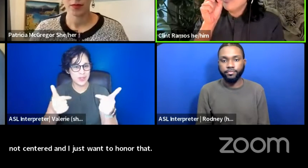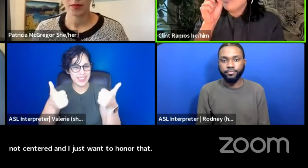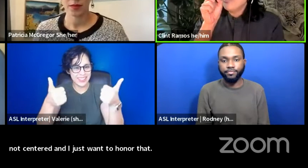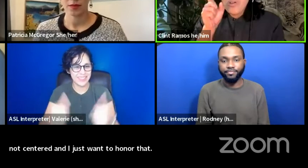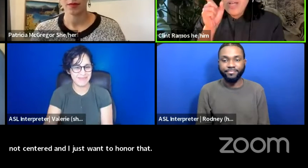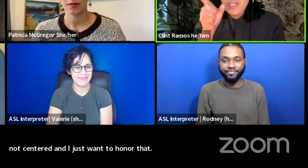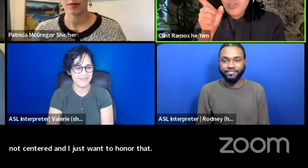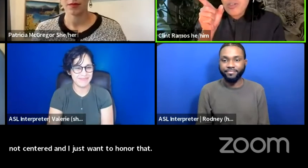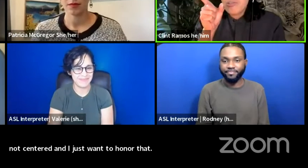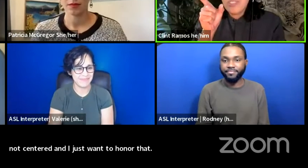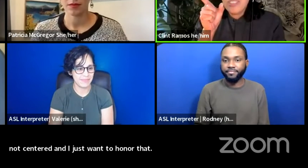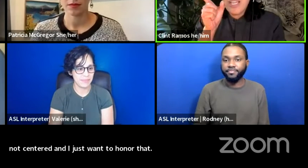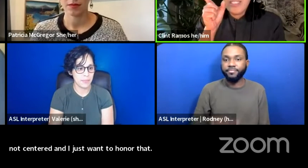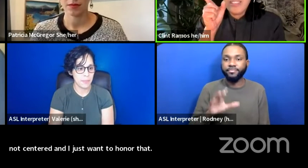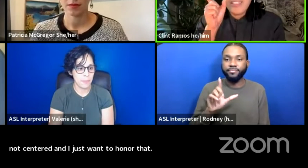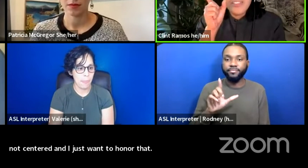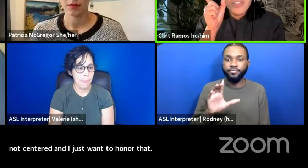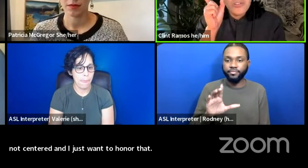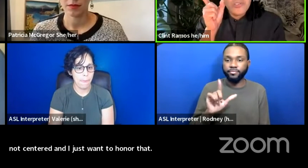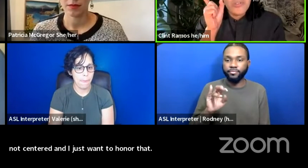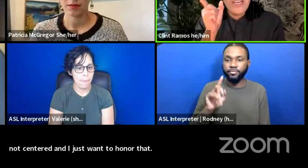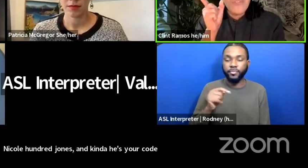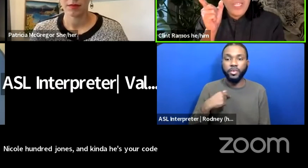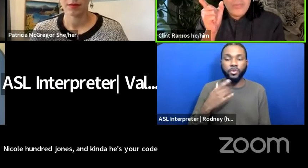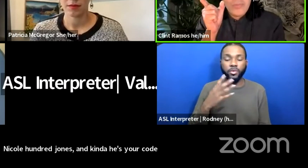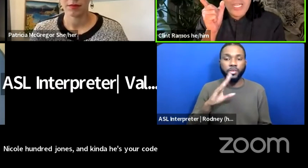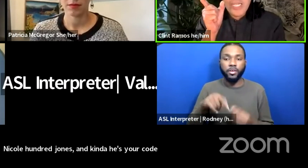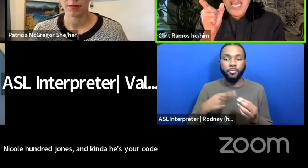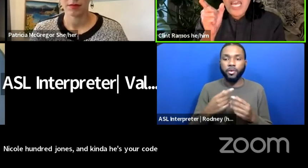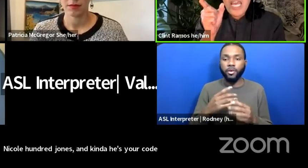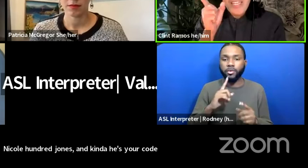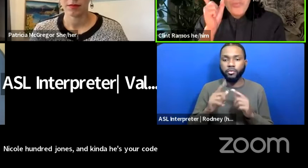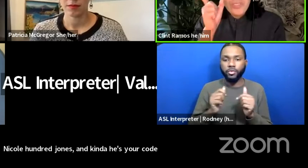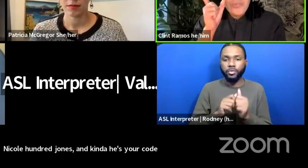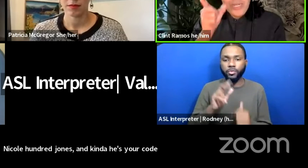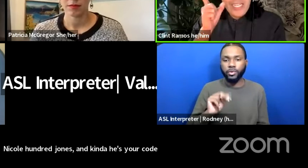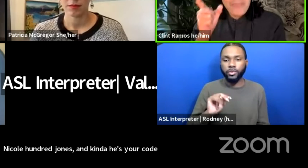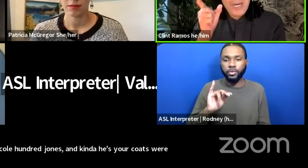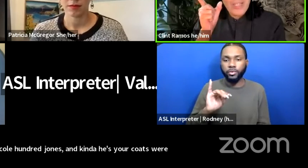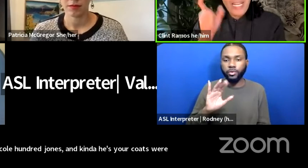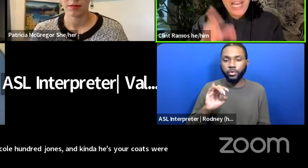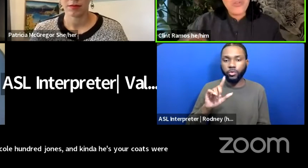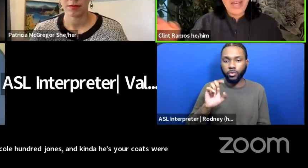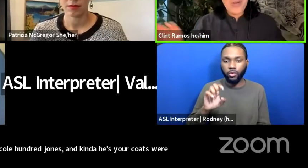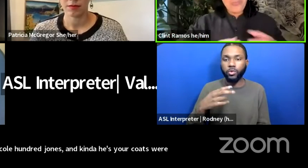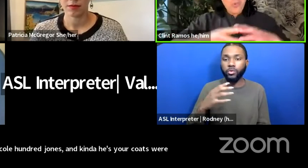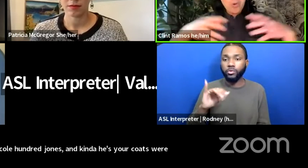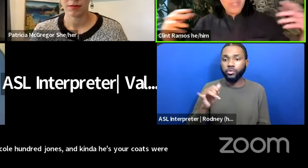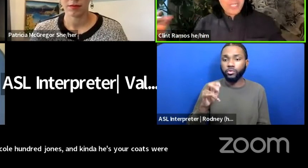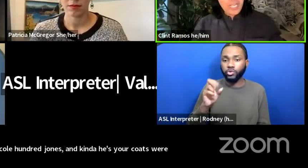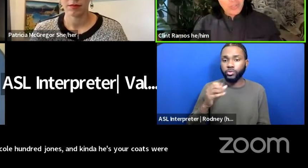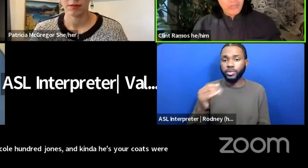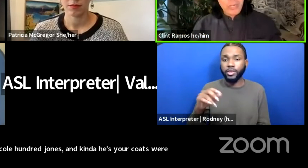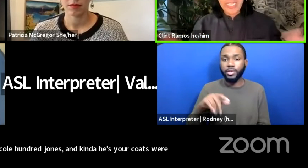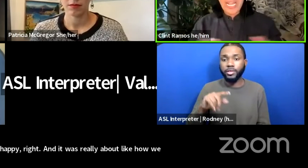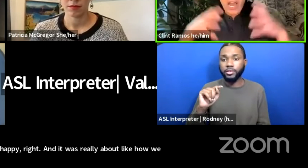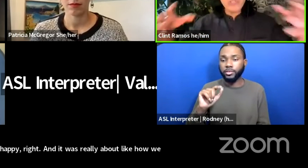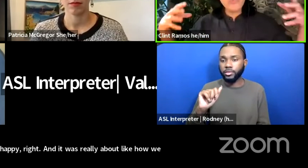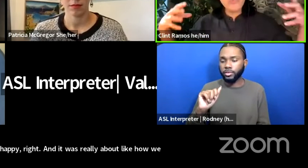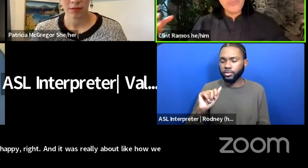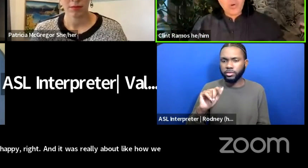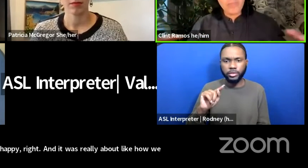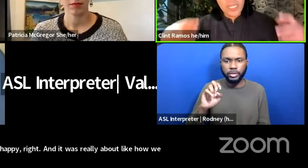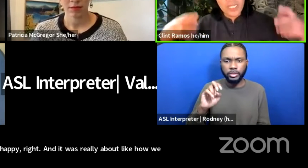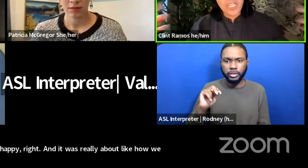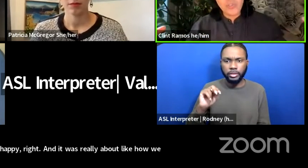conversation that Nicole Hannah-Jones and Ta-Nehisi Coates were having, right? And it was really about, like, how, how we formed this country, right? Like,